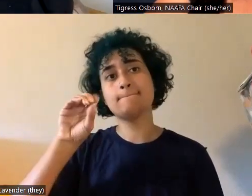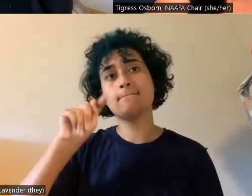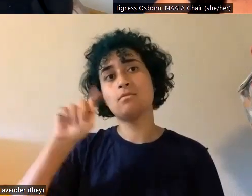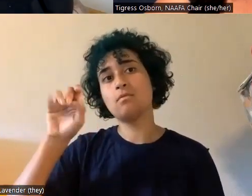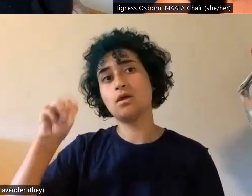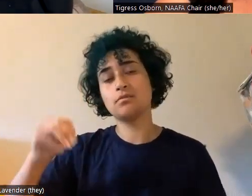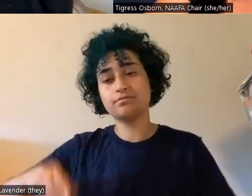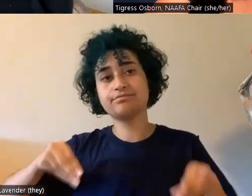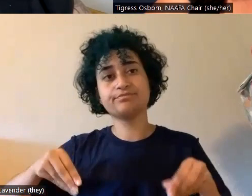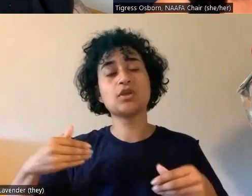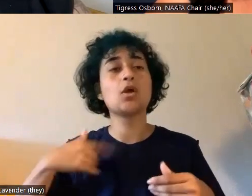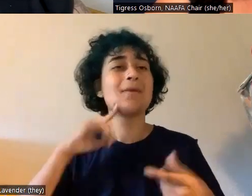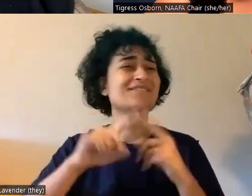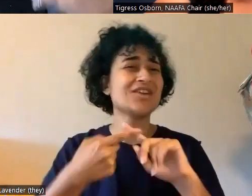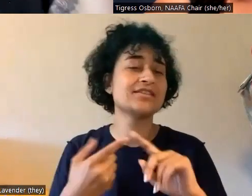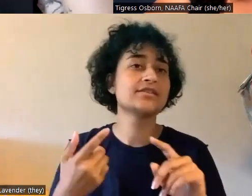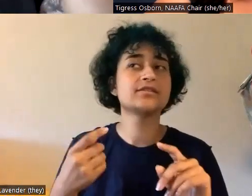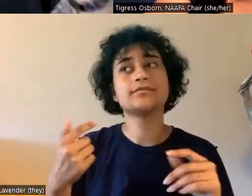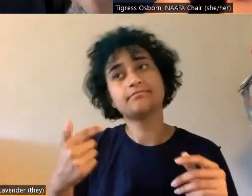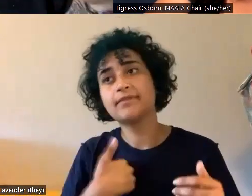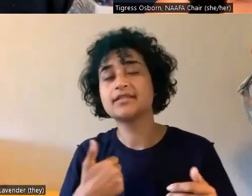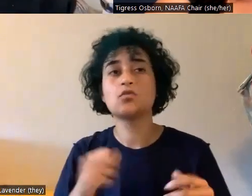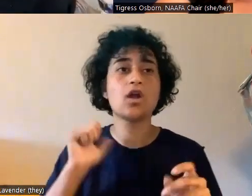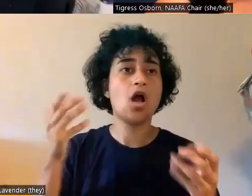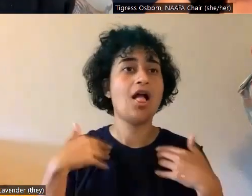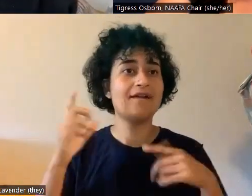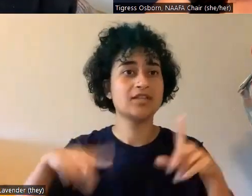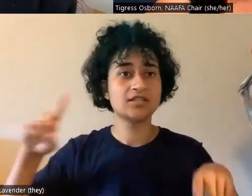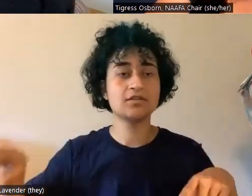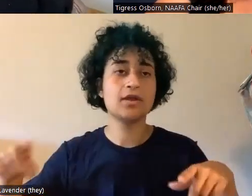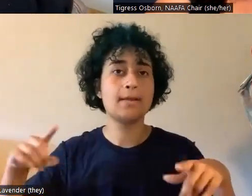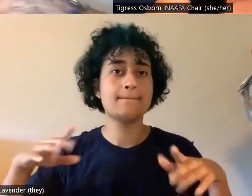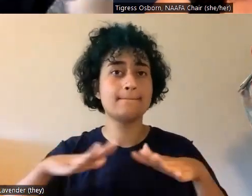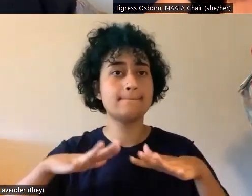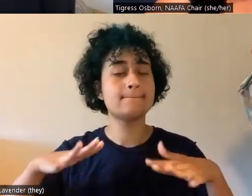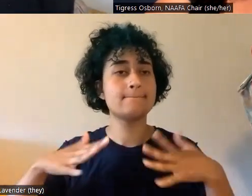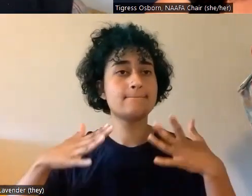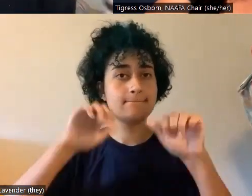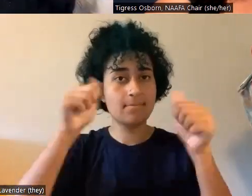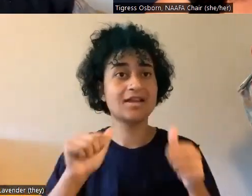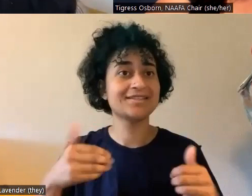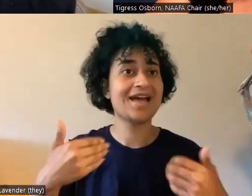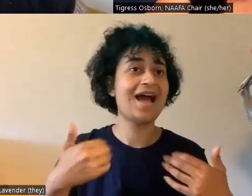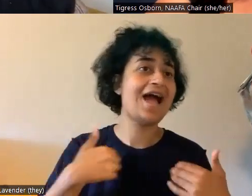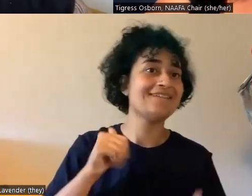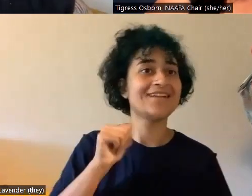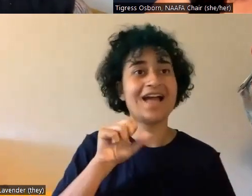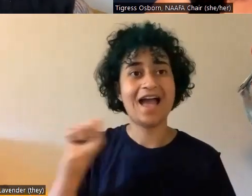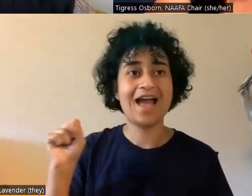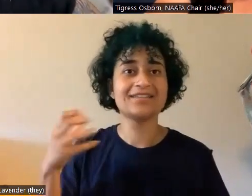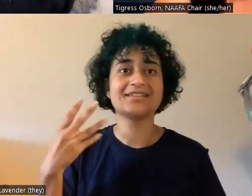different bodies and my mind was blown. So I'm a ass and belly person. I have both abundantly.